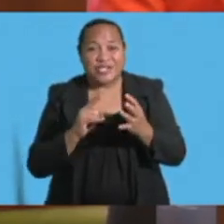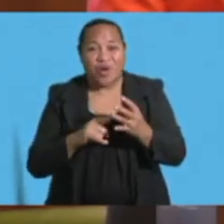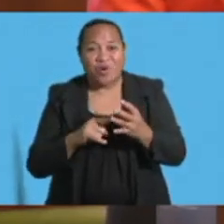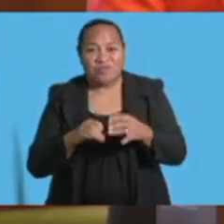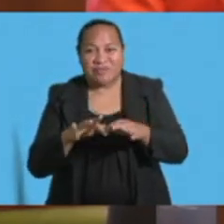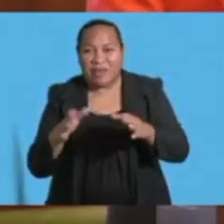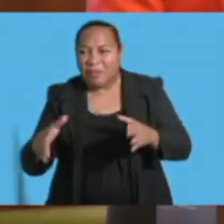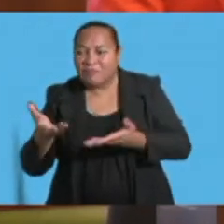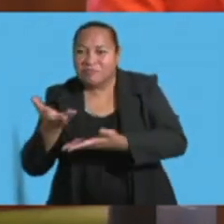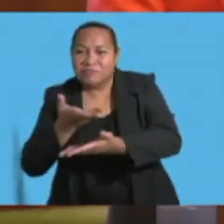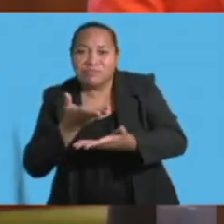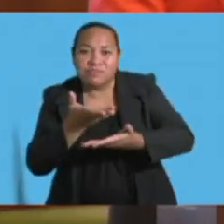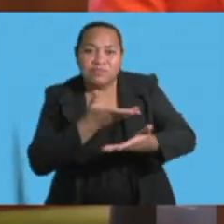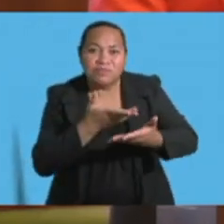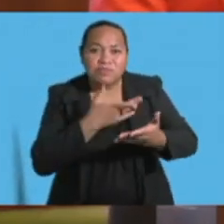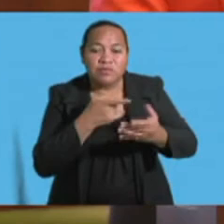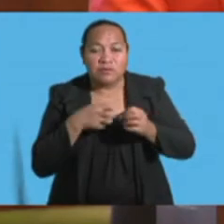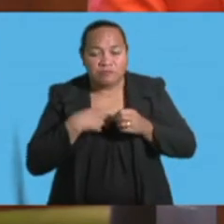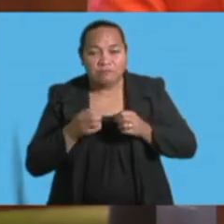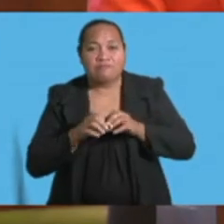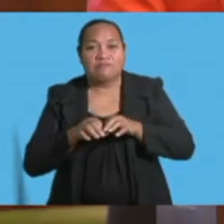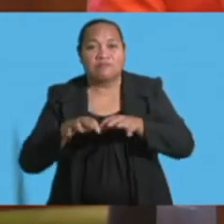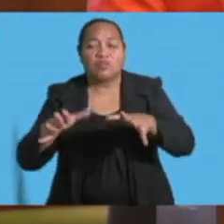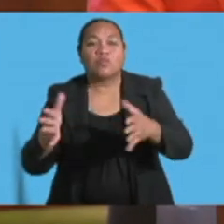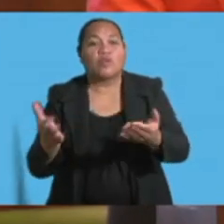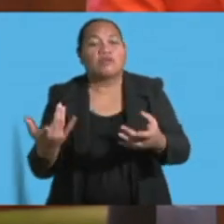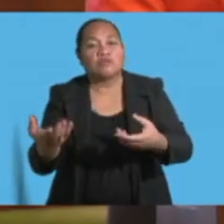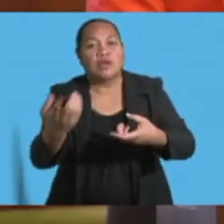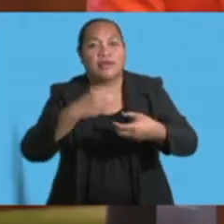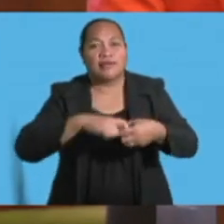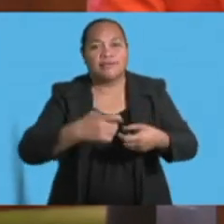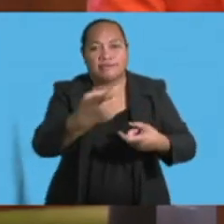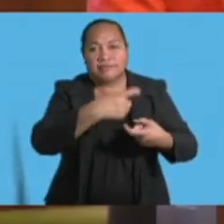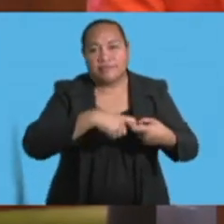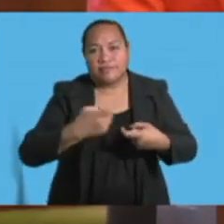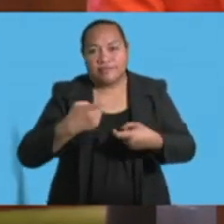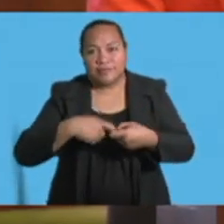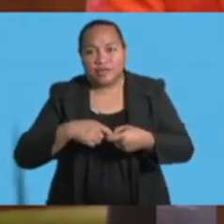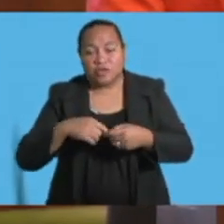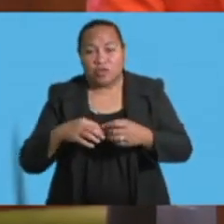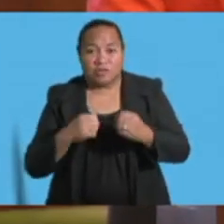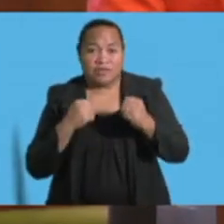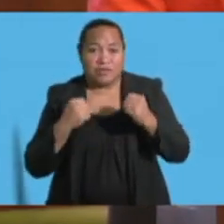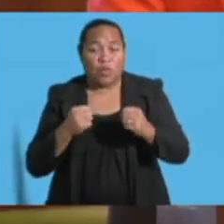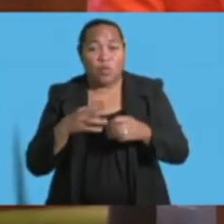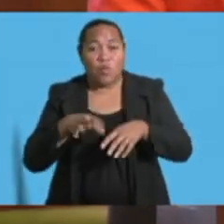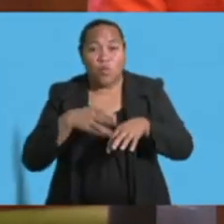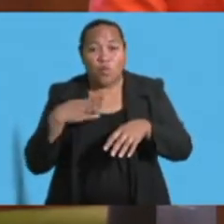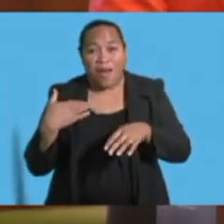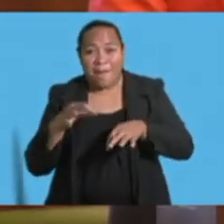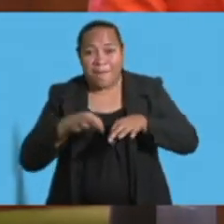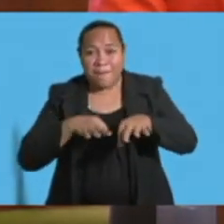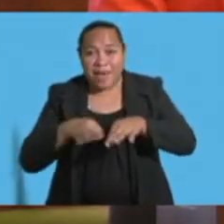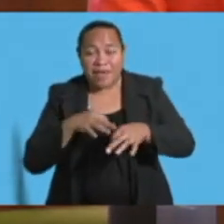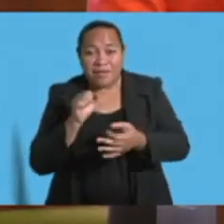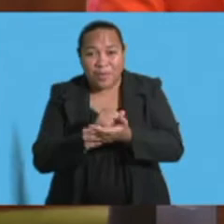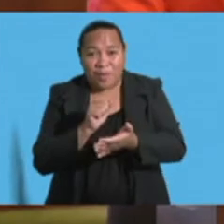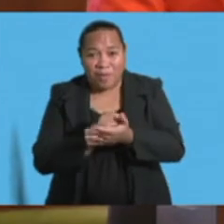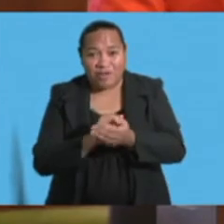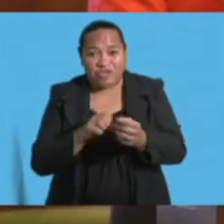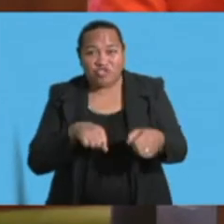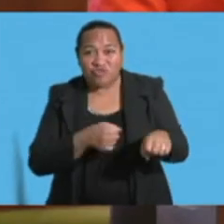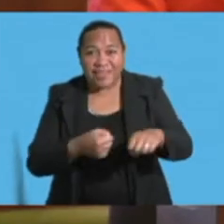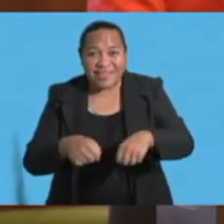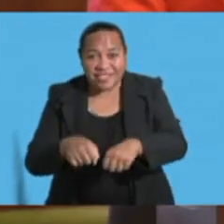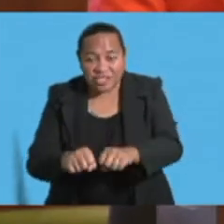will be extended to the business segments in Fiji as well. This will help cement a well-planned coordinated strategy to